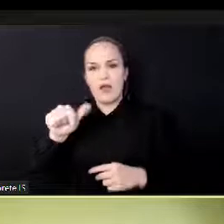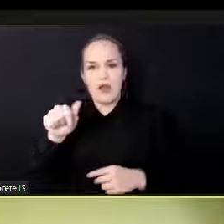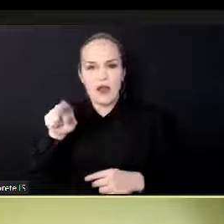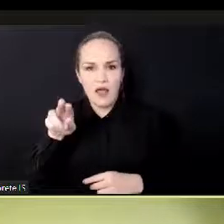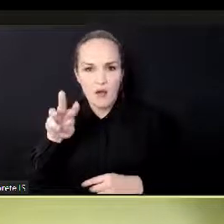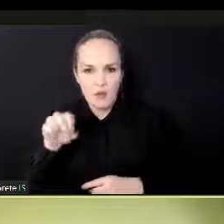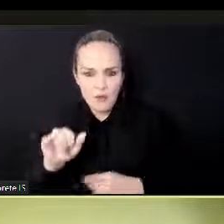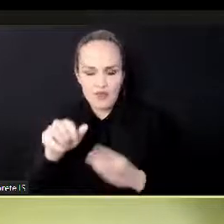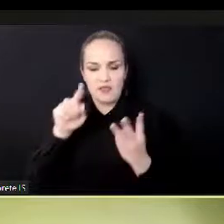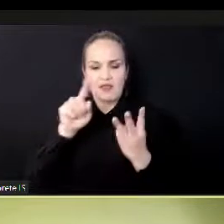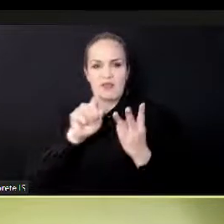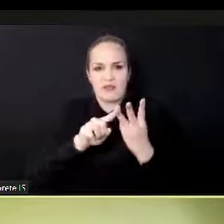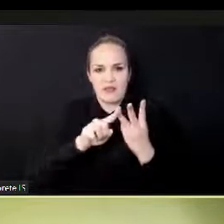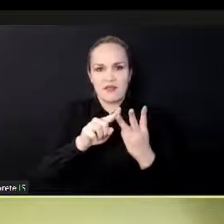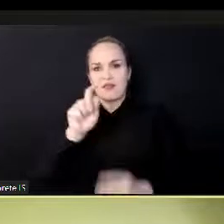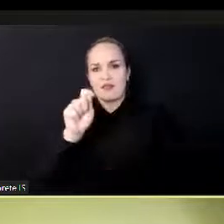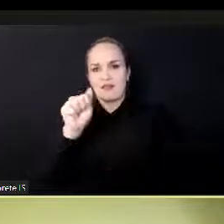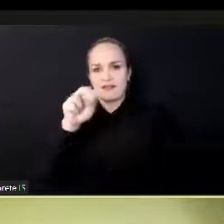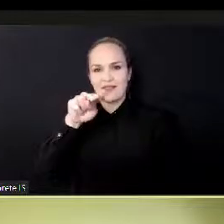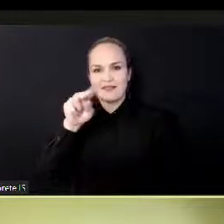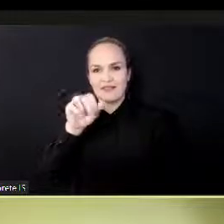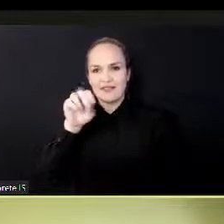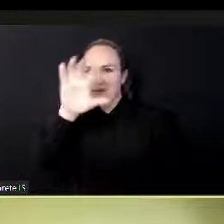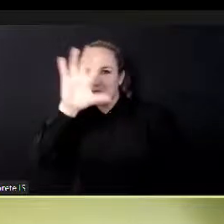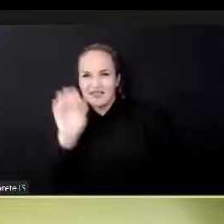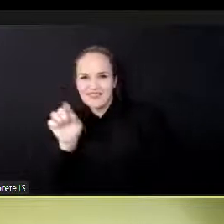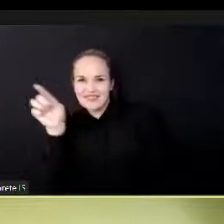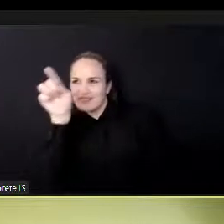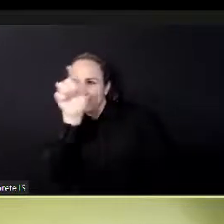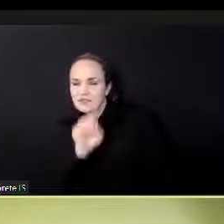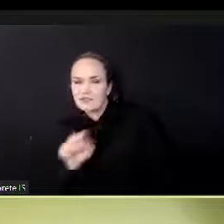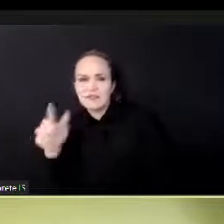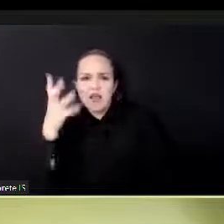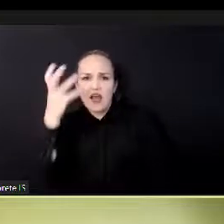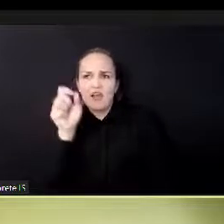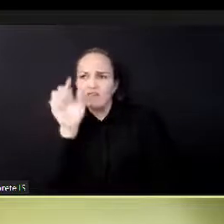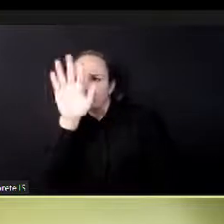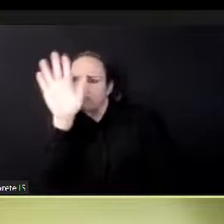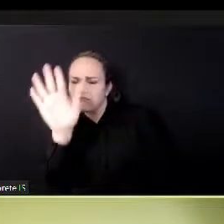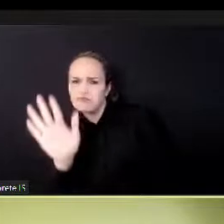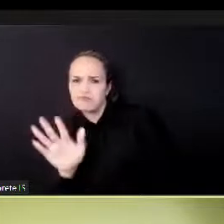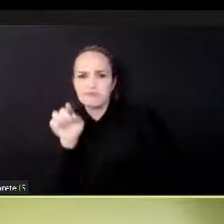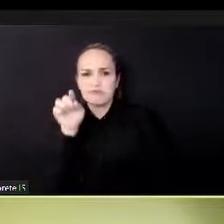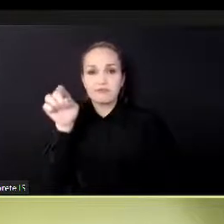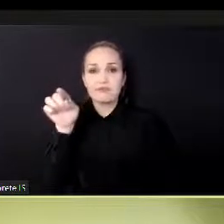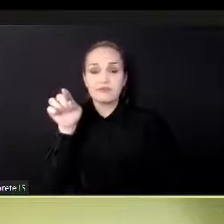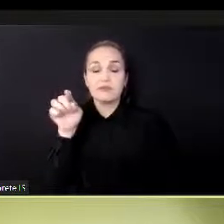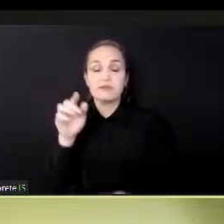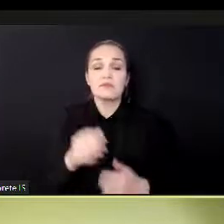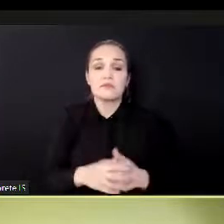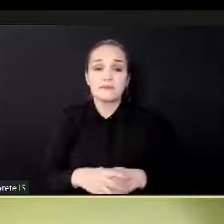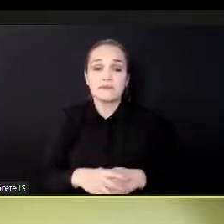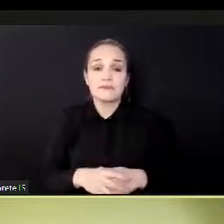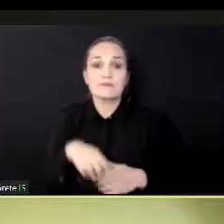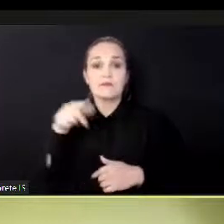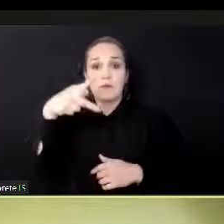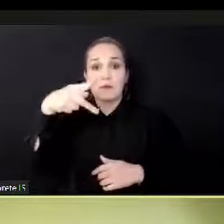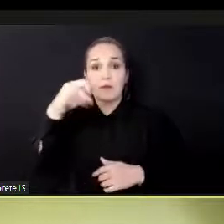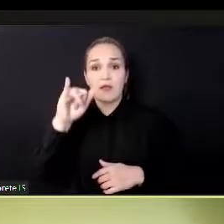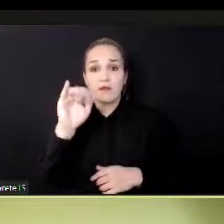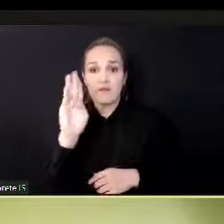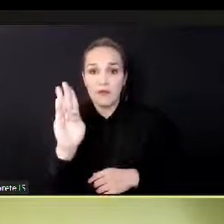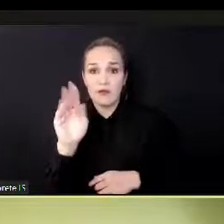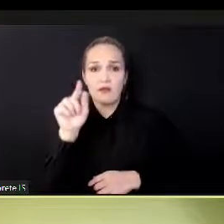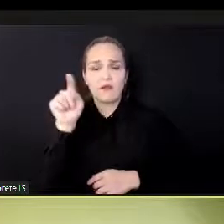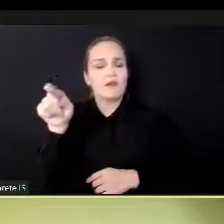from these ones, we see that, uh, the contribution to GDP ranges from three point to five